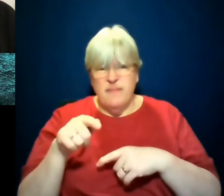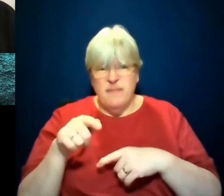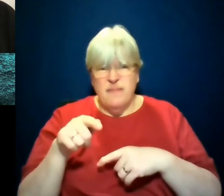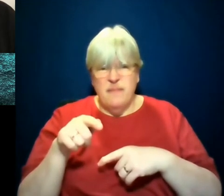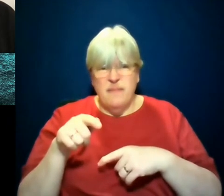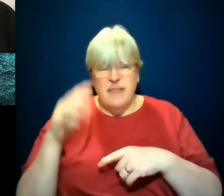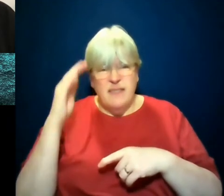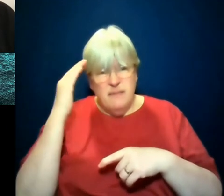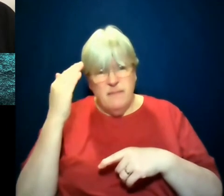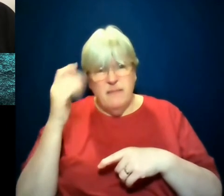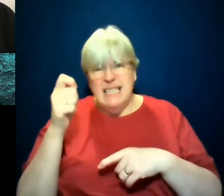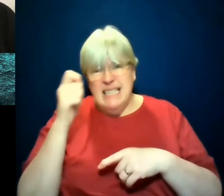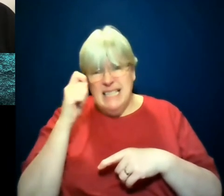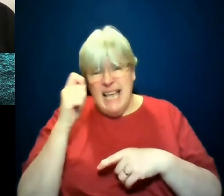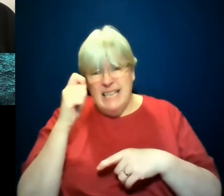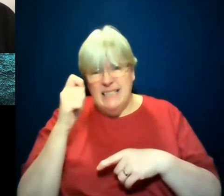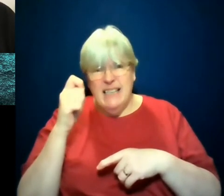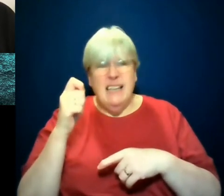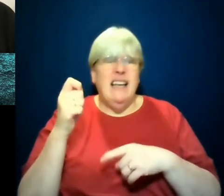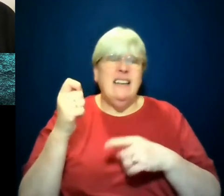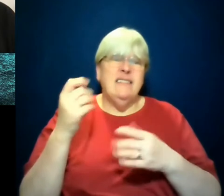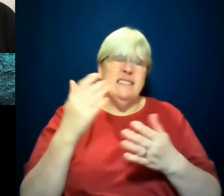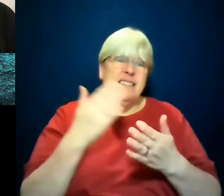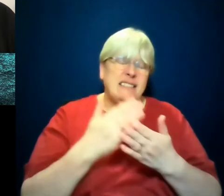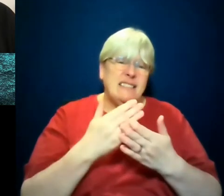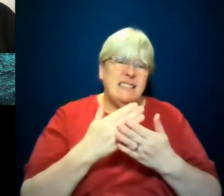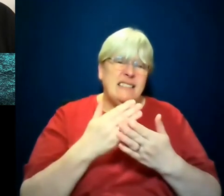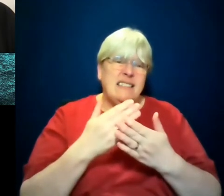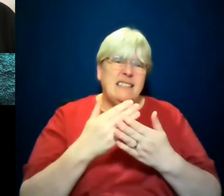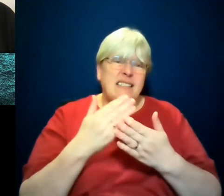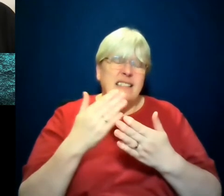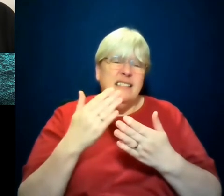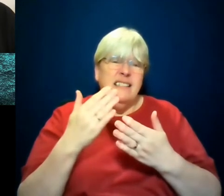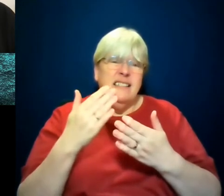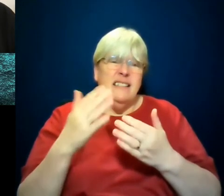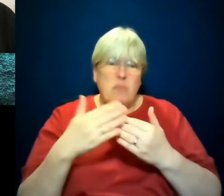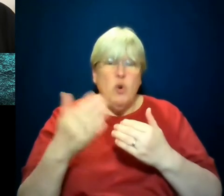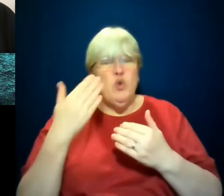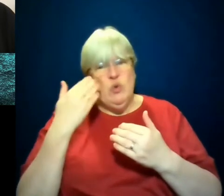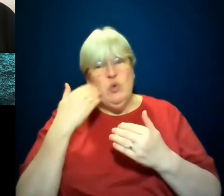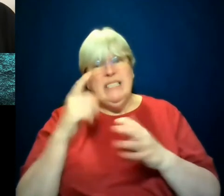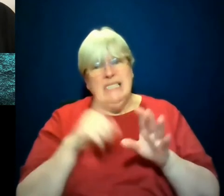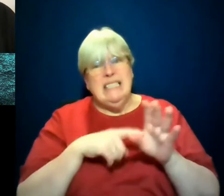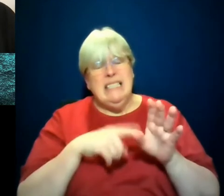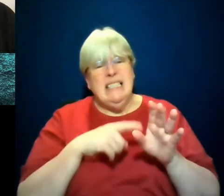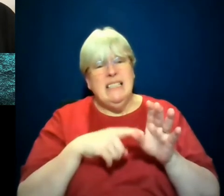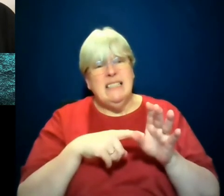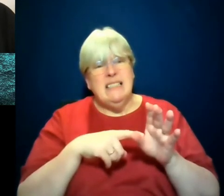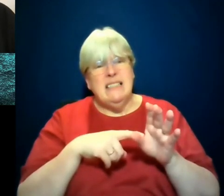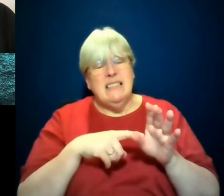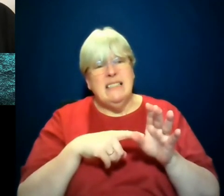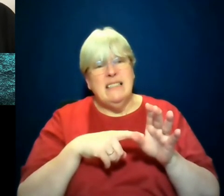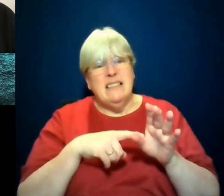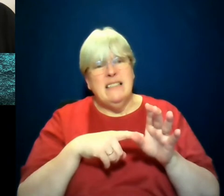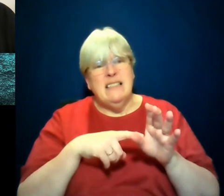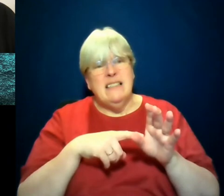detectives who are in our mind, mean, certainly we look at the old major detectives, even in more recent years are, are